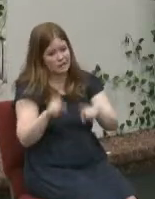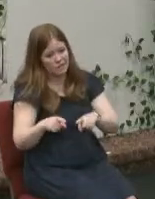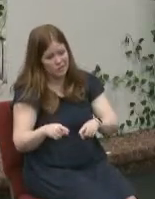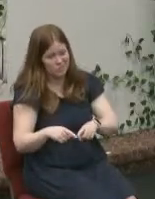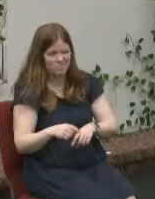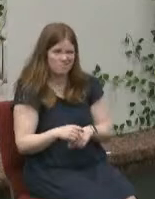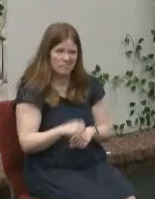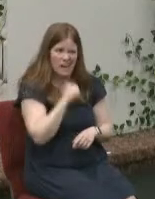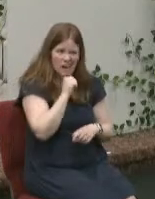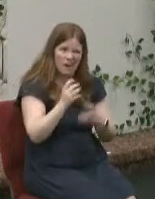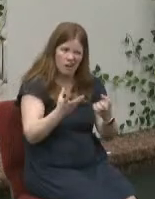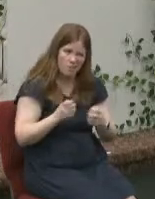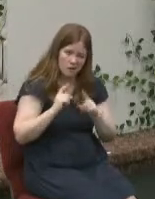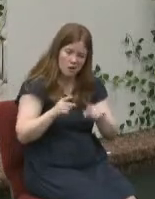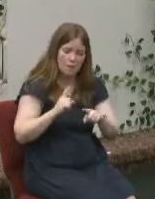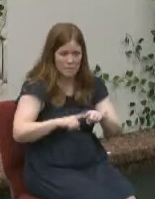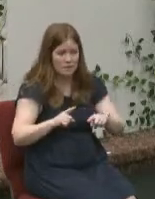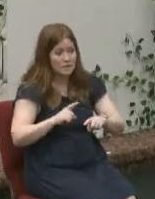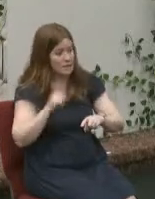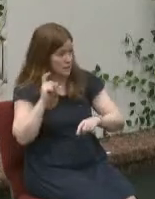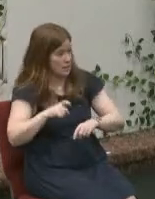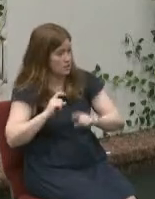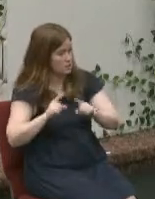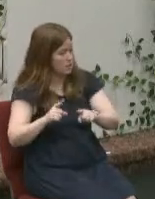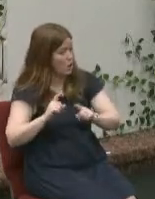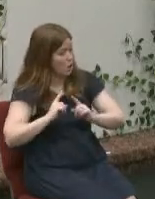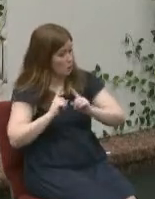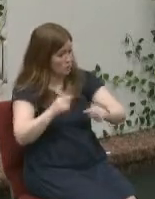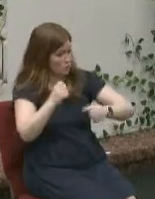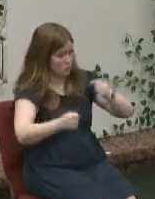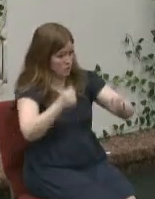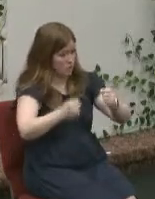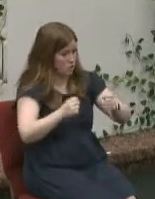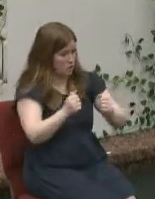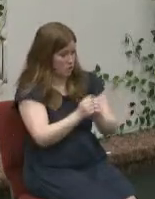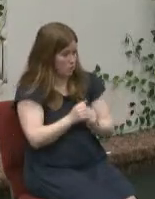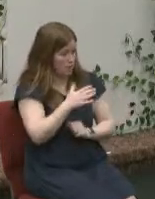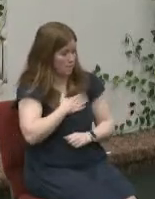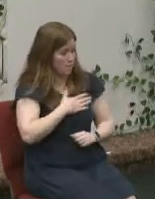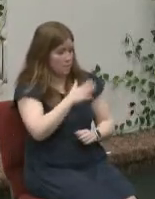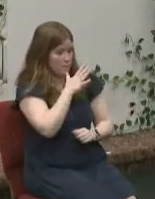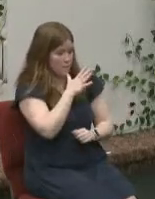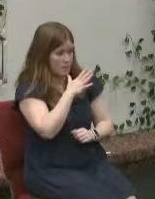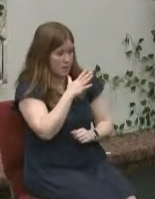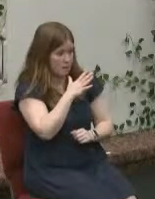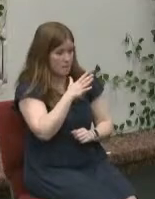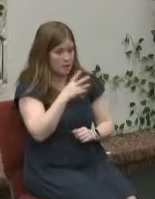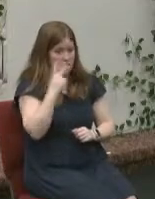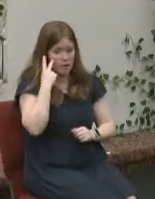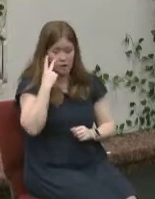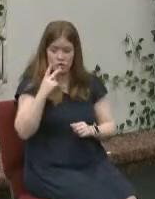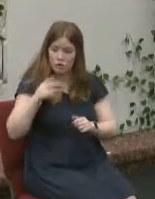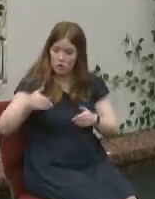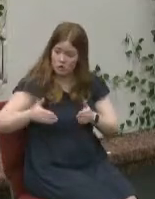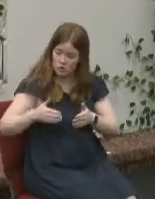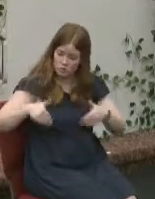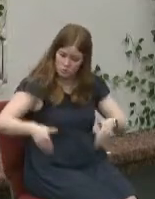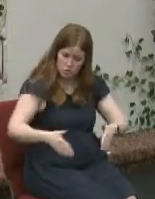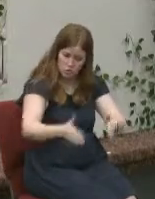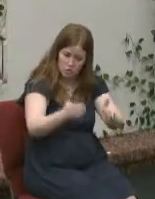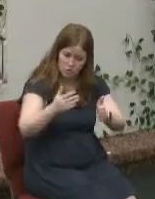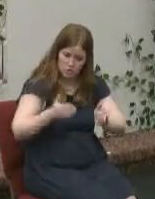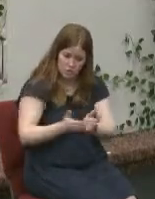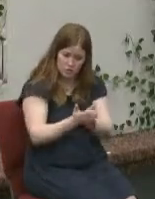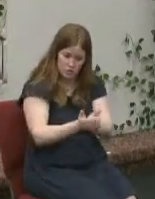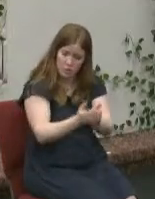of all things but when i was on my way to the dentist office as my mom drove me in the van we went down river road and we